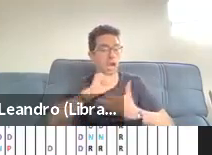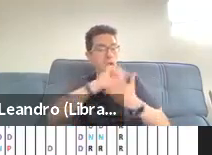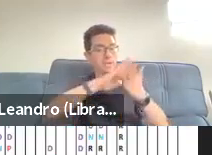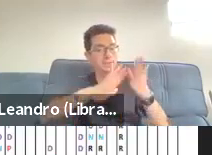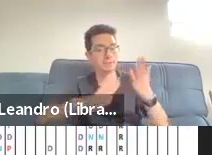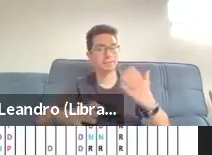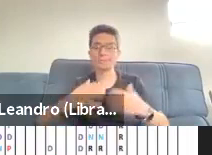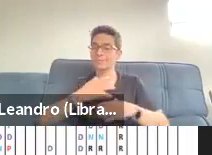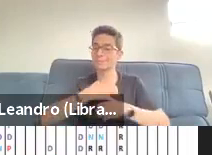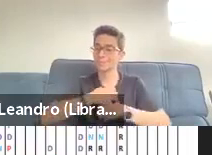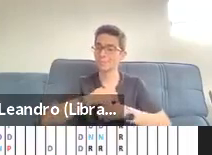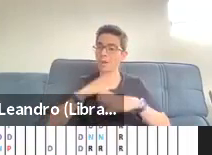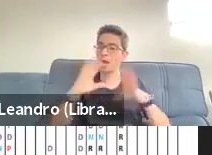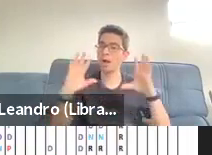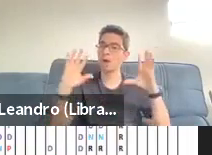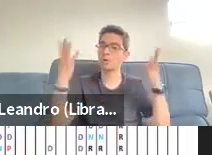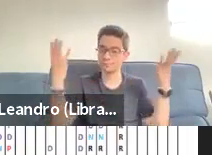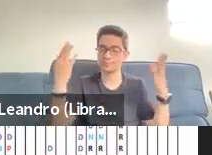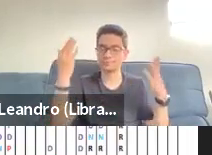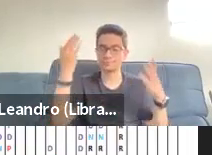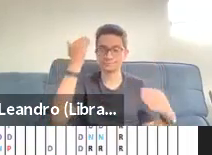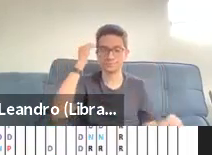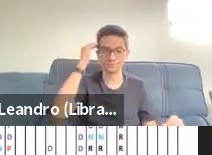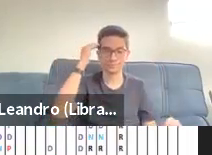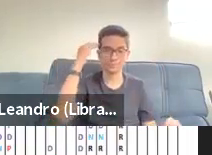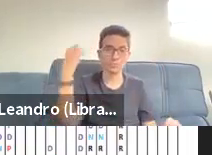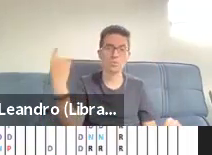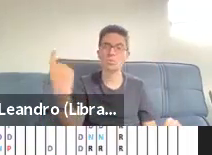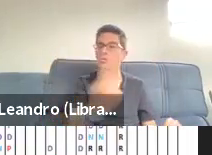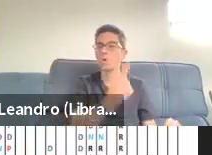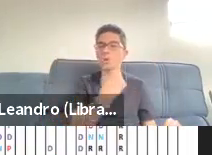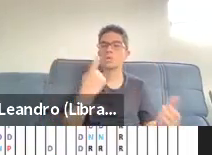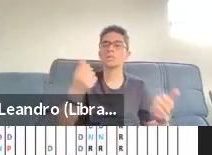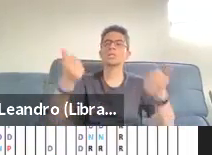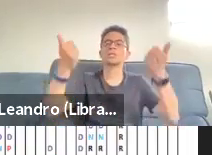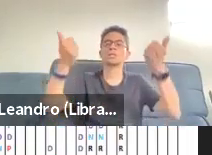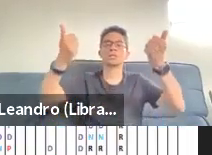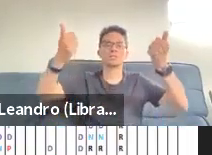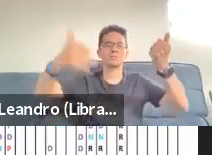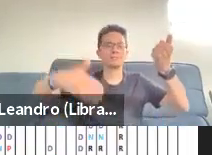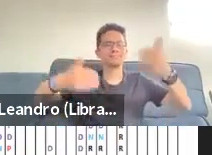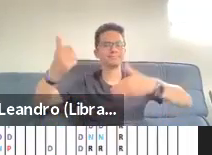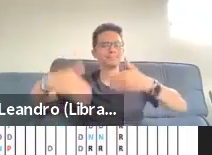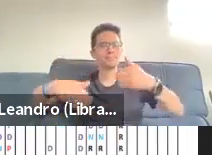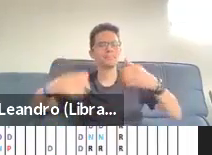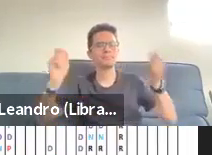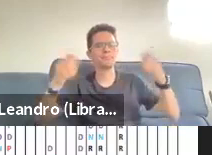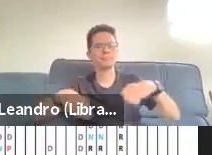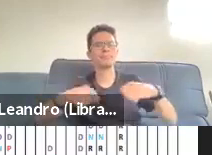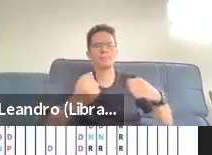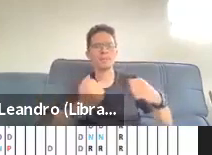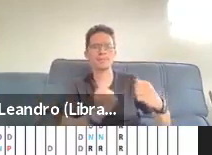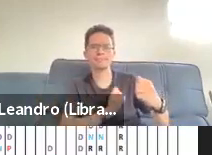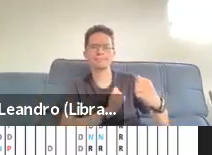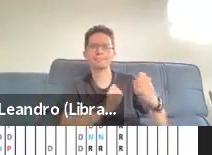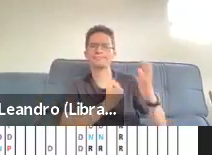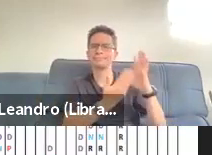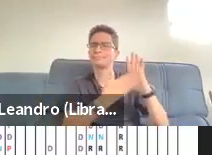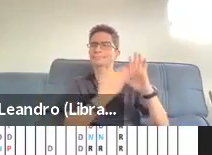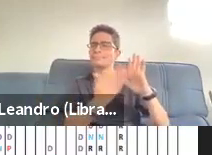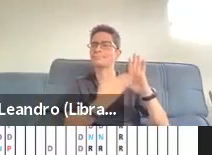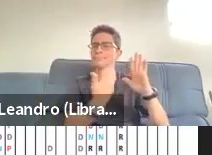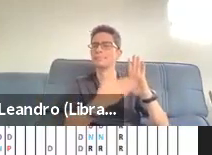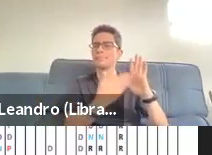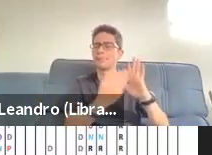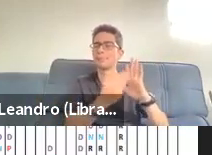number. So we literally did account for every page of the transcription of the transcript. So each page